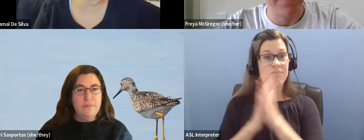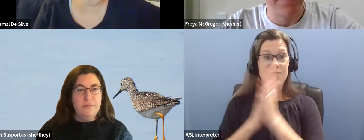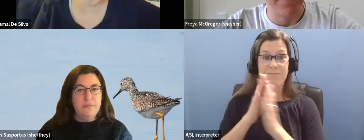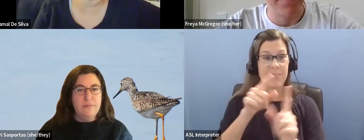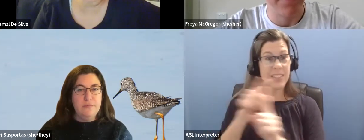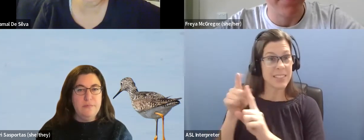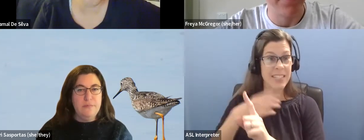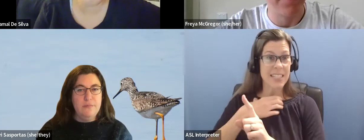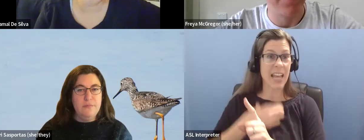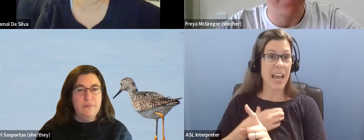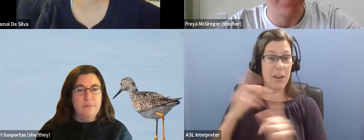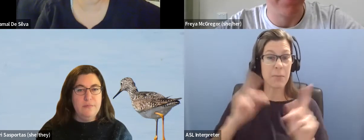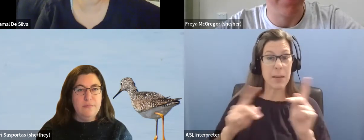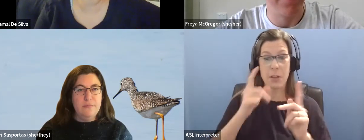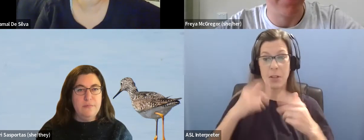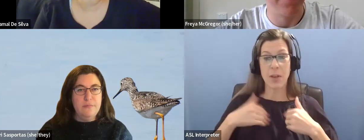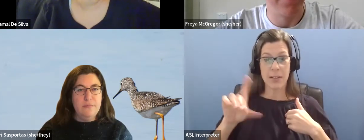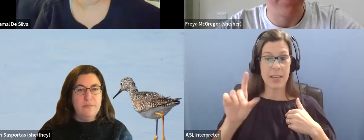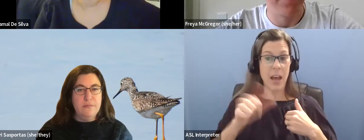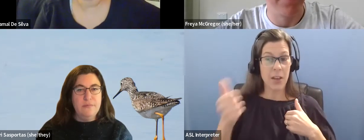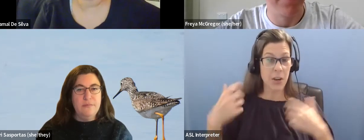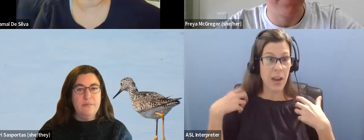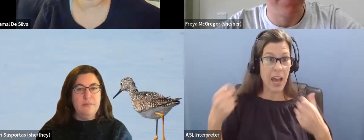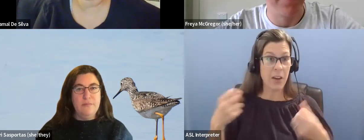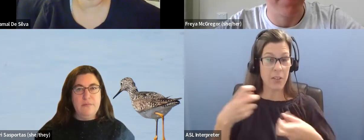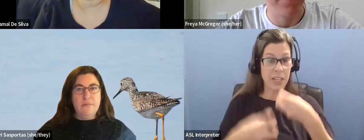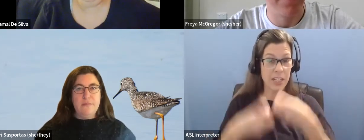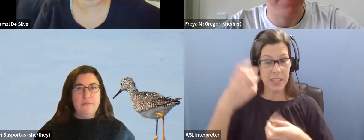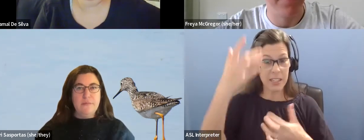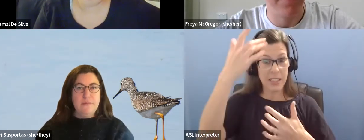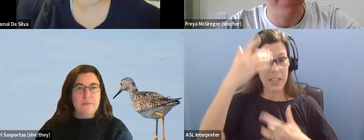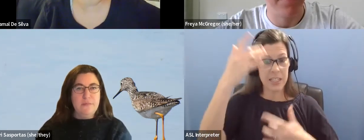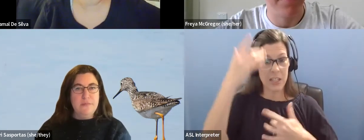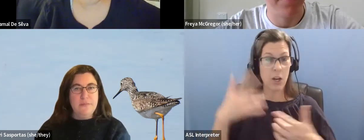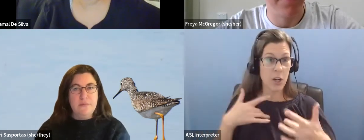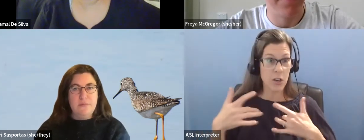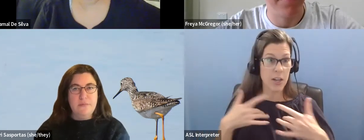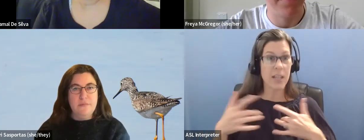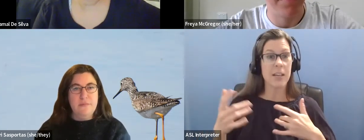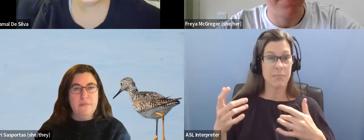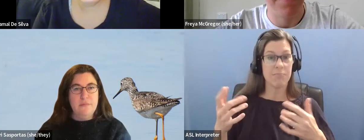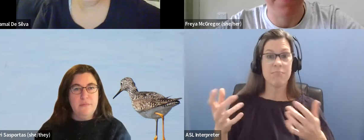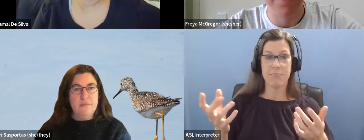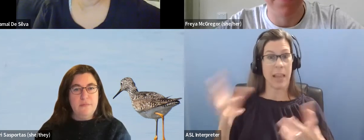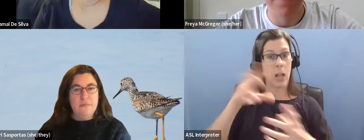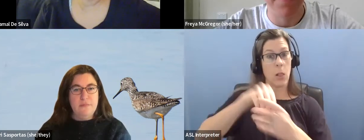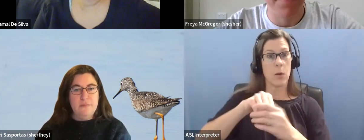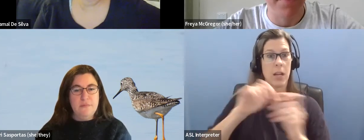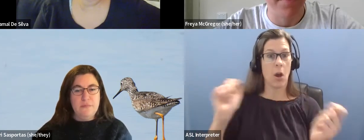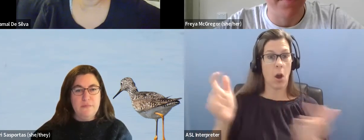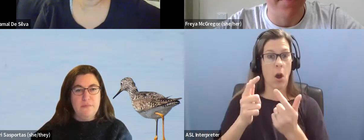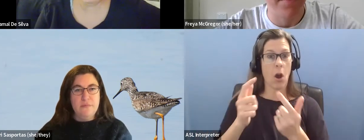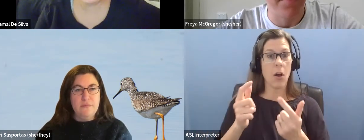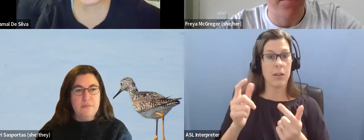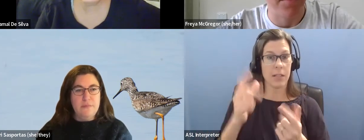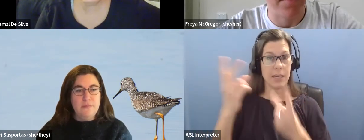diversity of disabilities and other health concerns, including birders who are neurodivergent. Our guest today is Kari